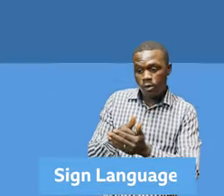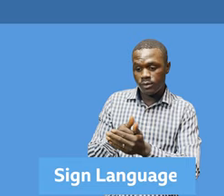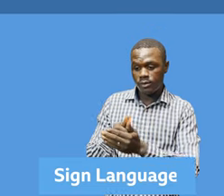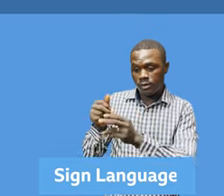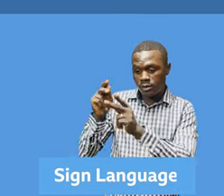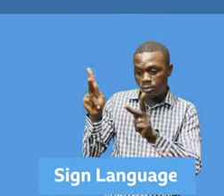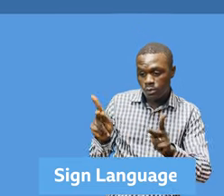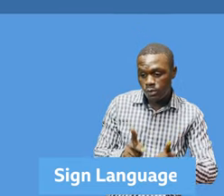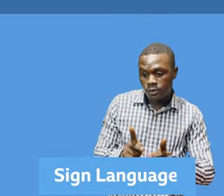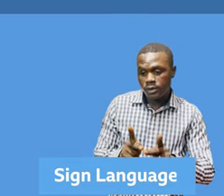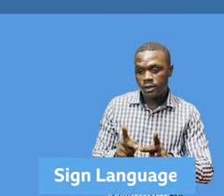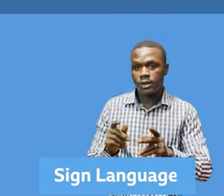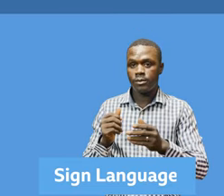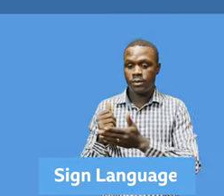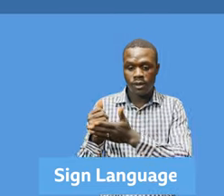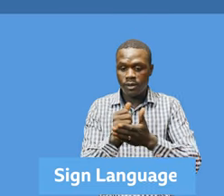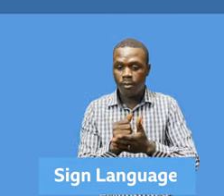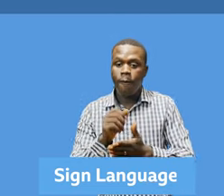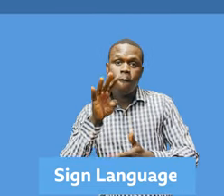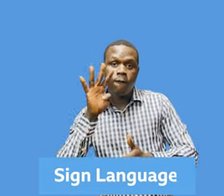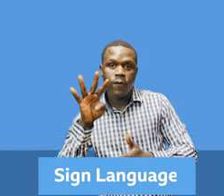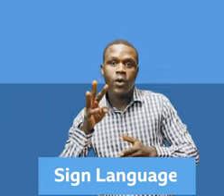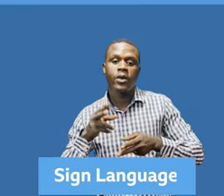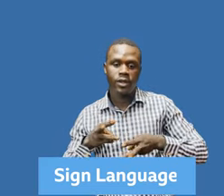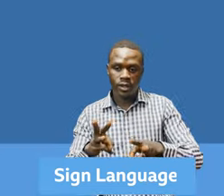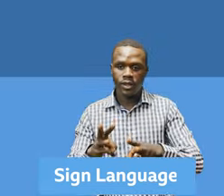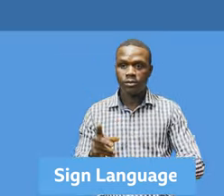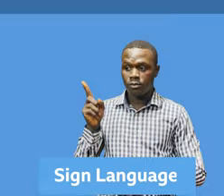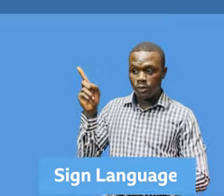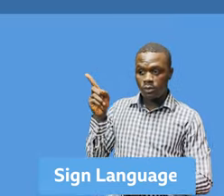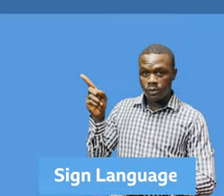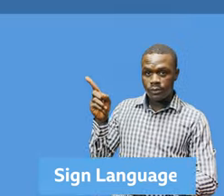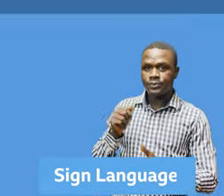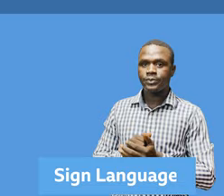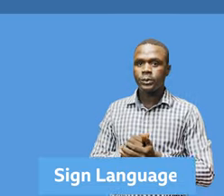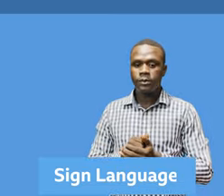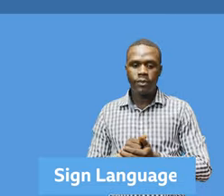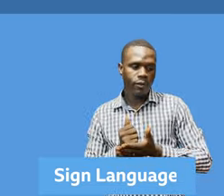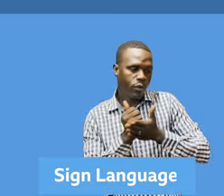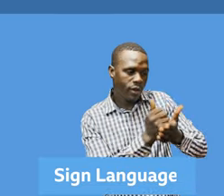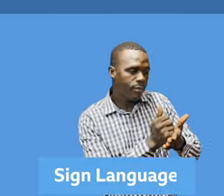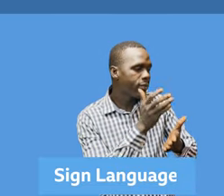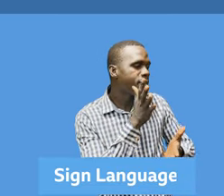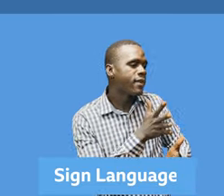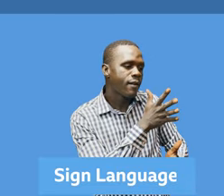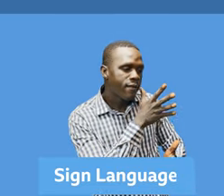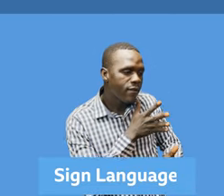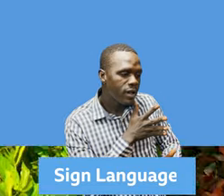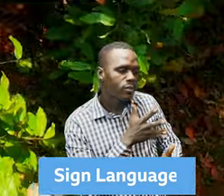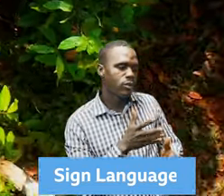Cooperation Framework outlines four strategic priority areas for the country team in Sierra Leone. First,